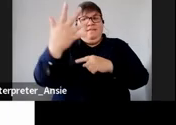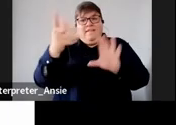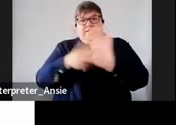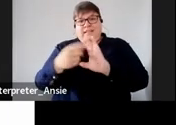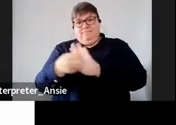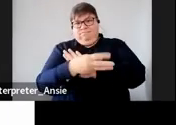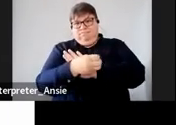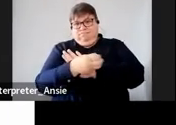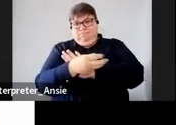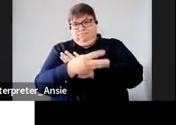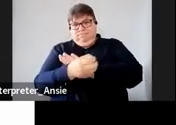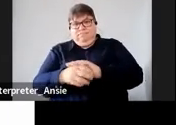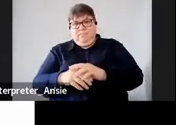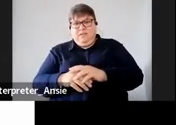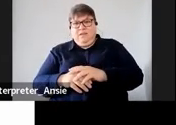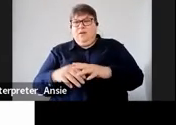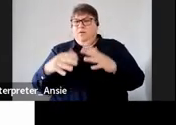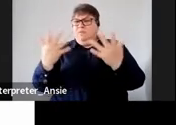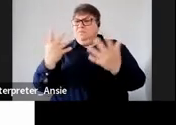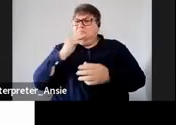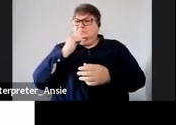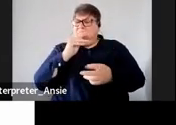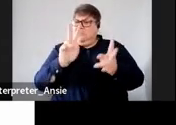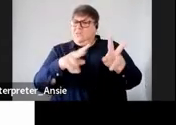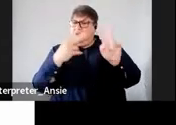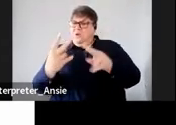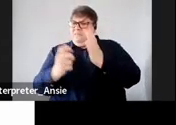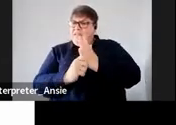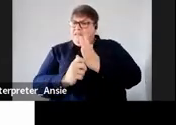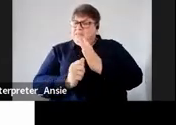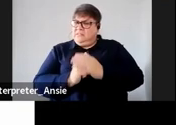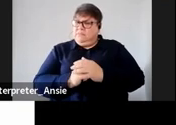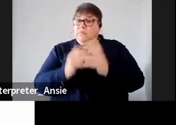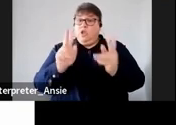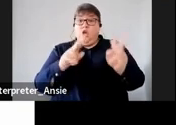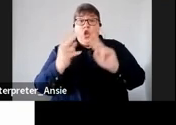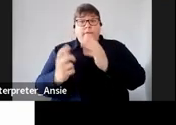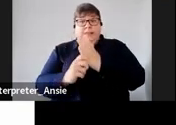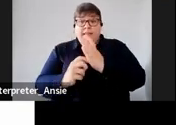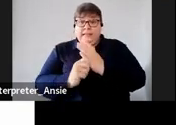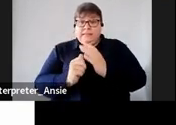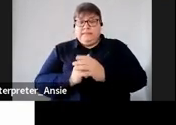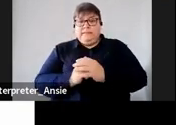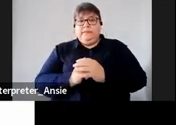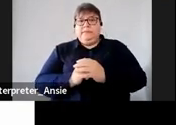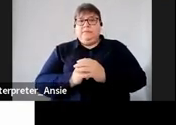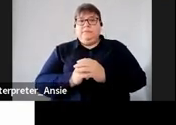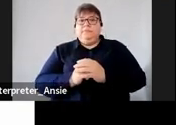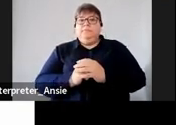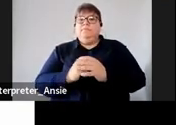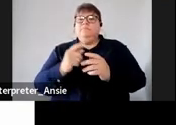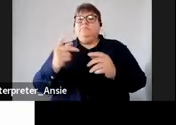what is turn over tax a turn over tax is a simplified system